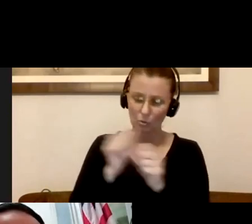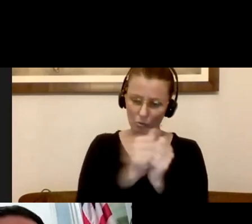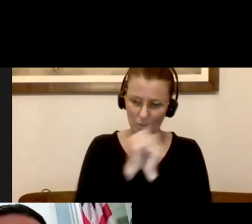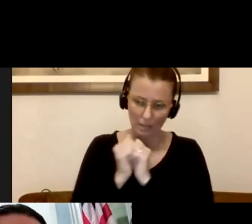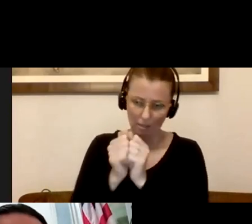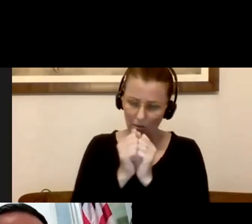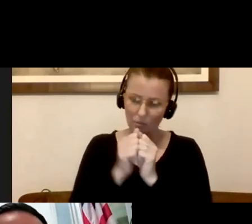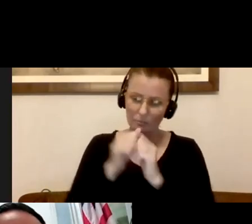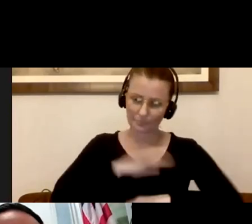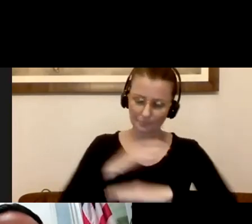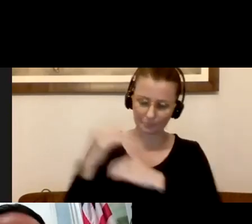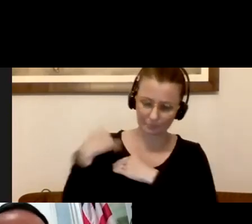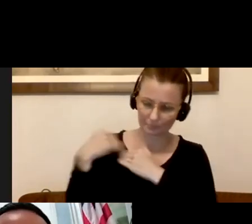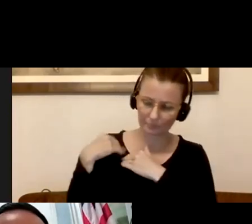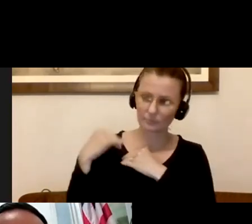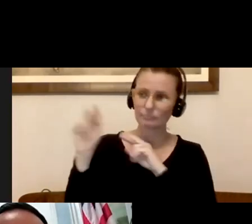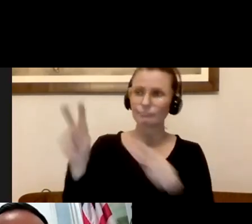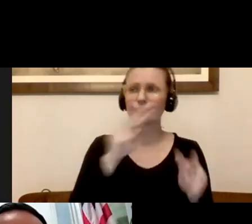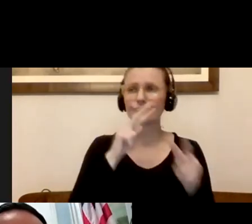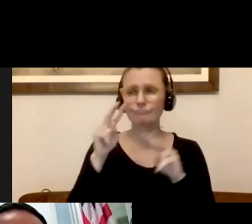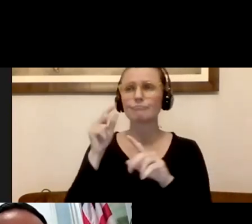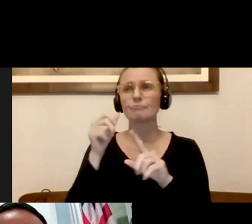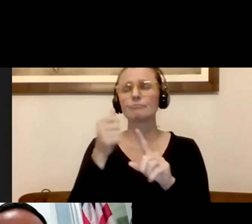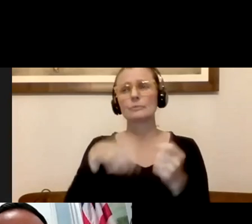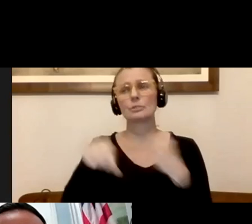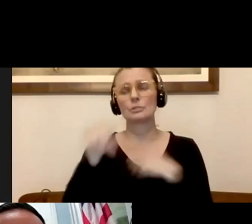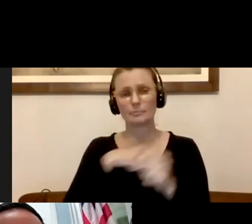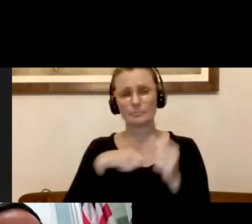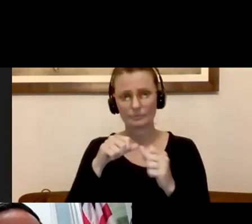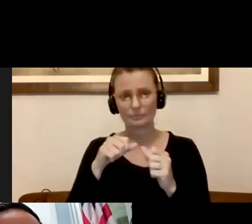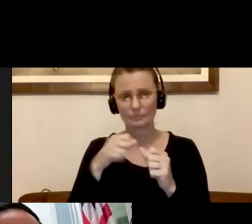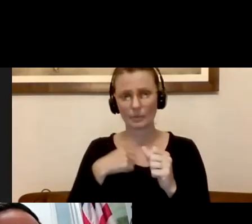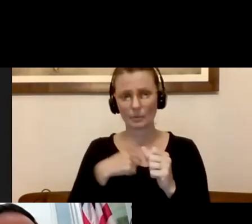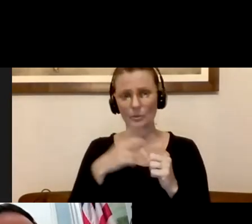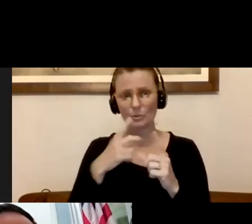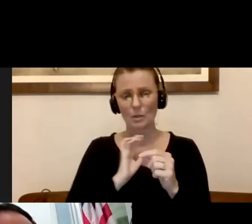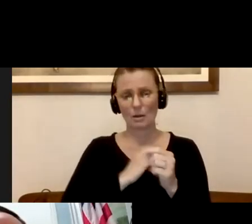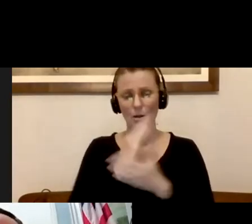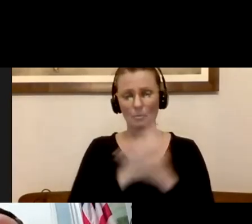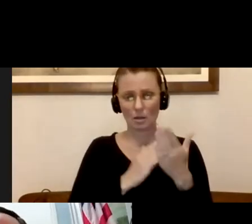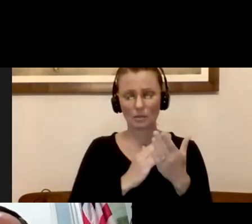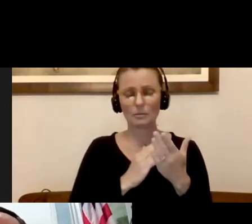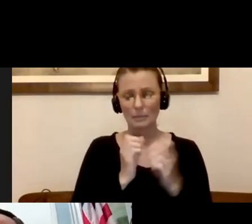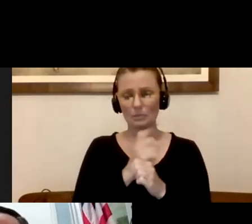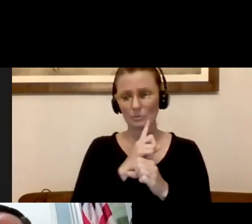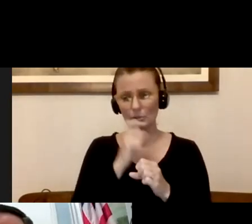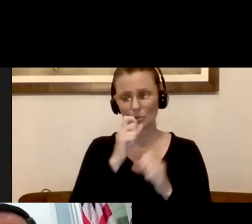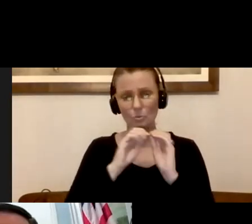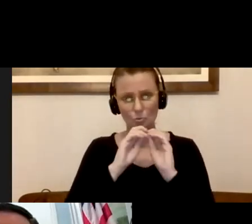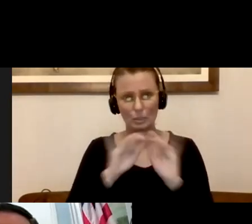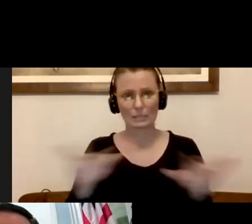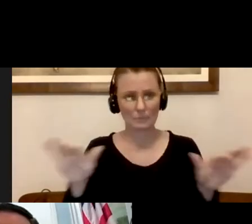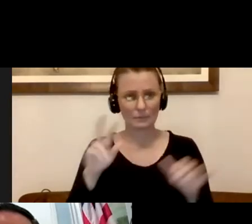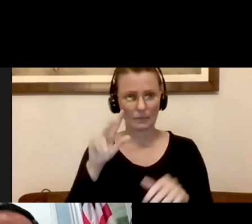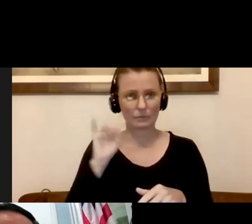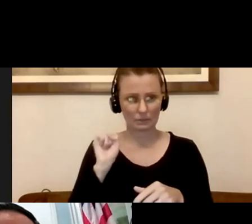sure we look out for one another, we support each other, and we do our part to make sure we don't transmit the virus to another. That's how we're to get to the other